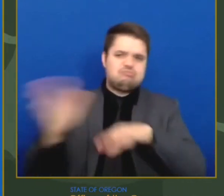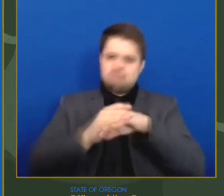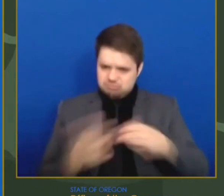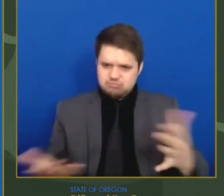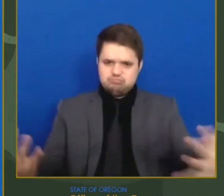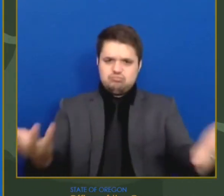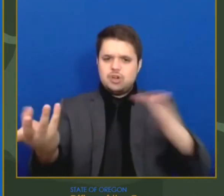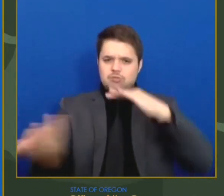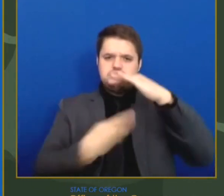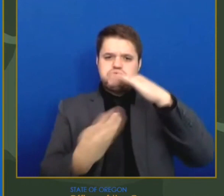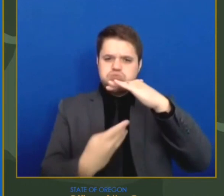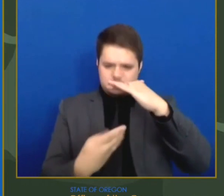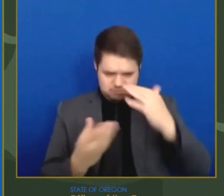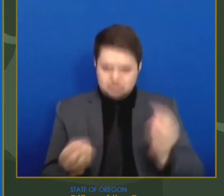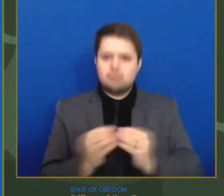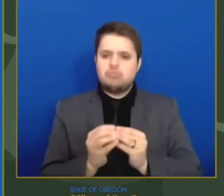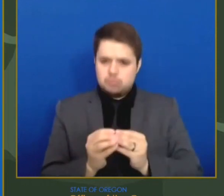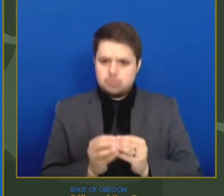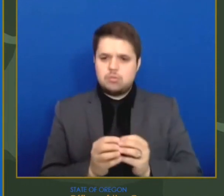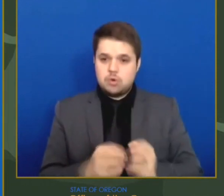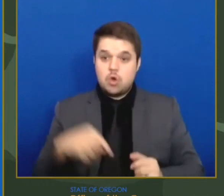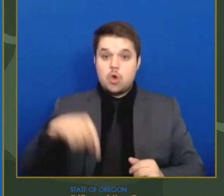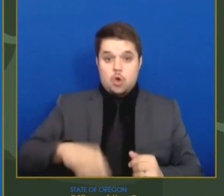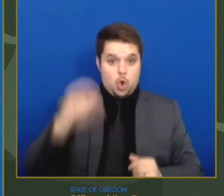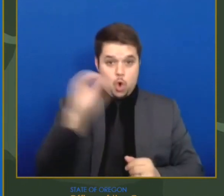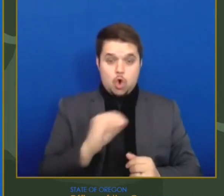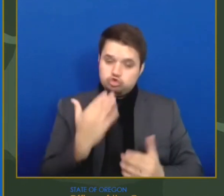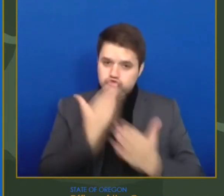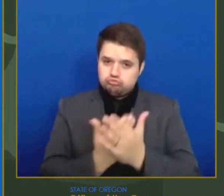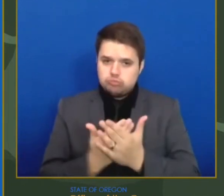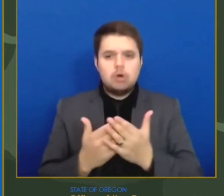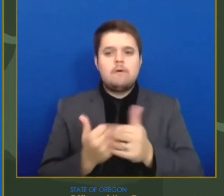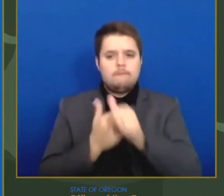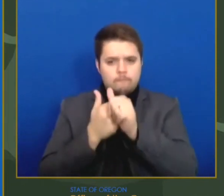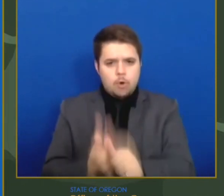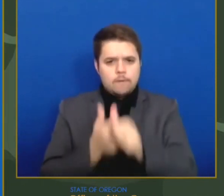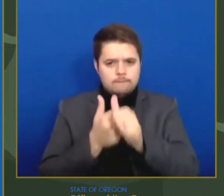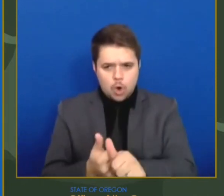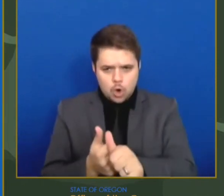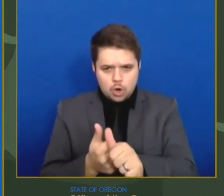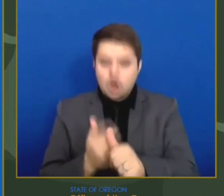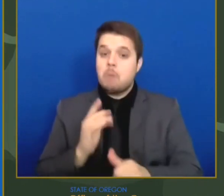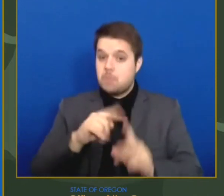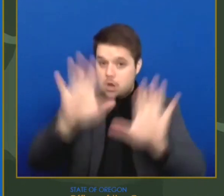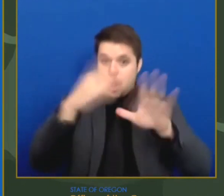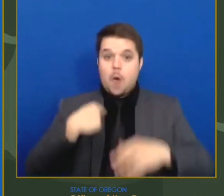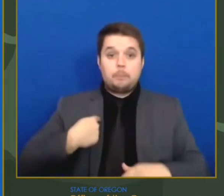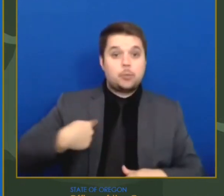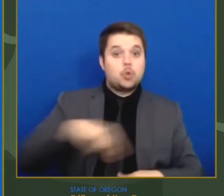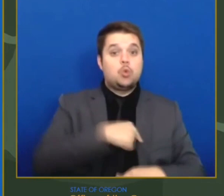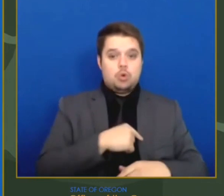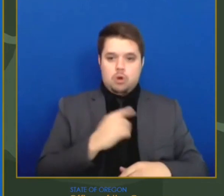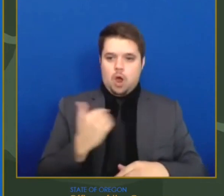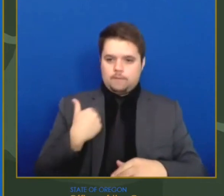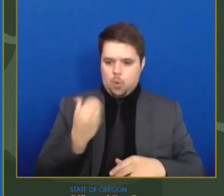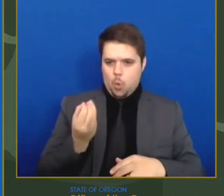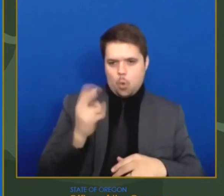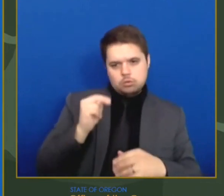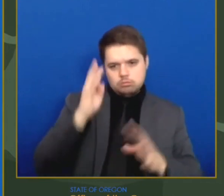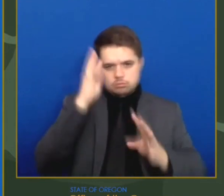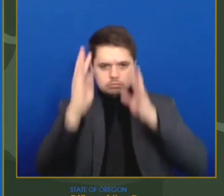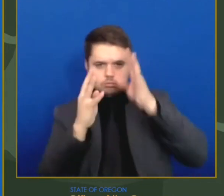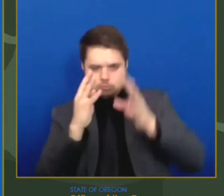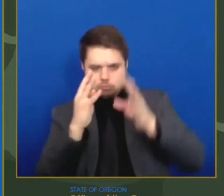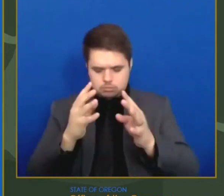Oregon is on track with our current eligibility timelines, which we set based on our current allocations. We've been clear we want to